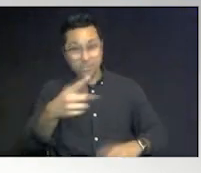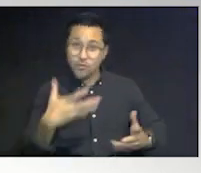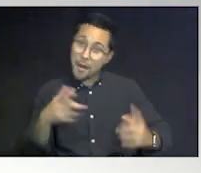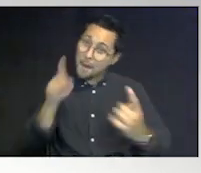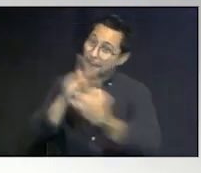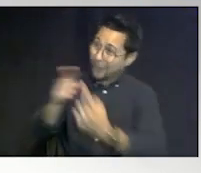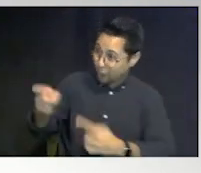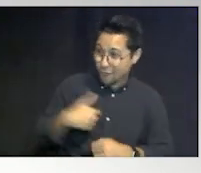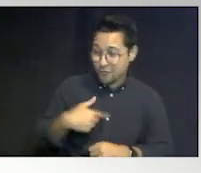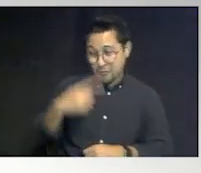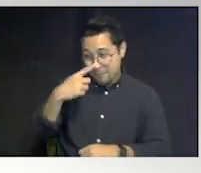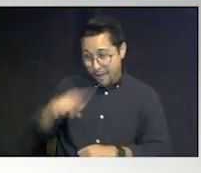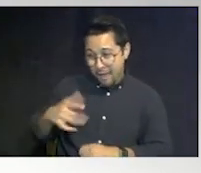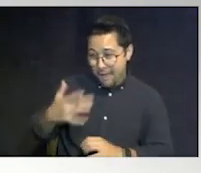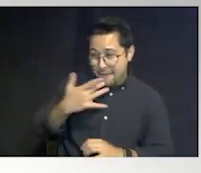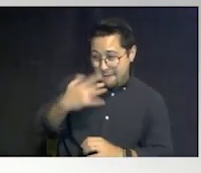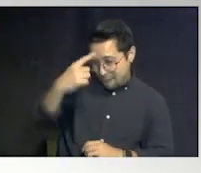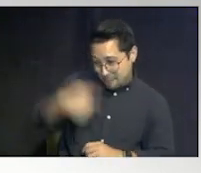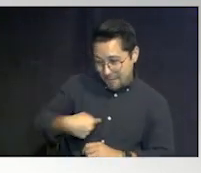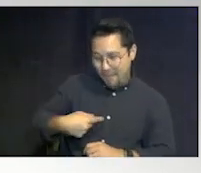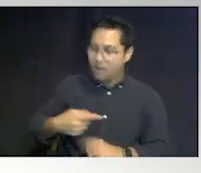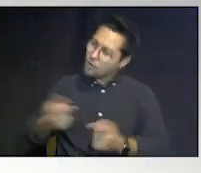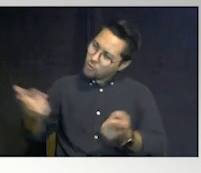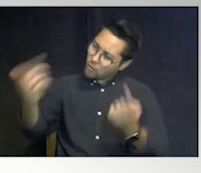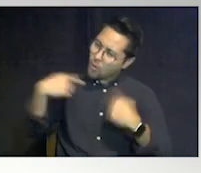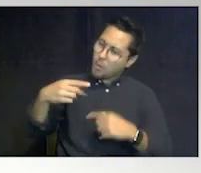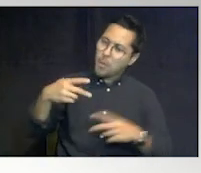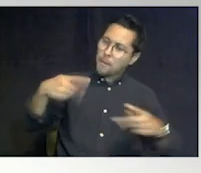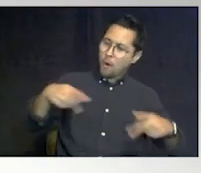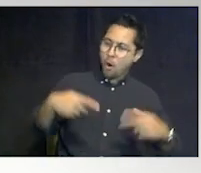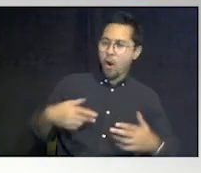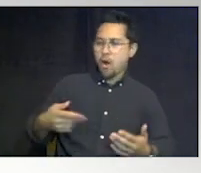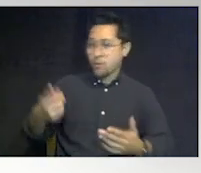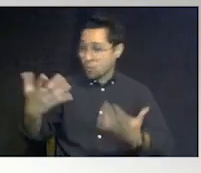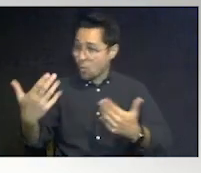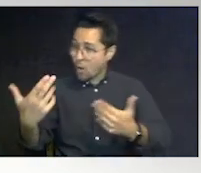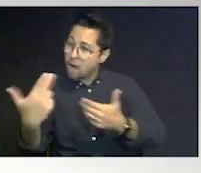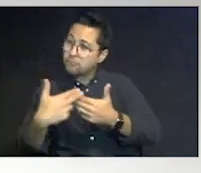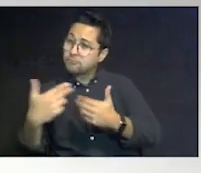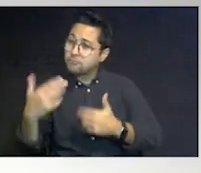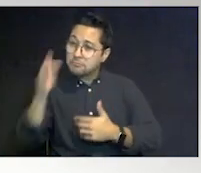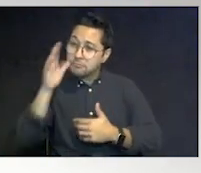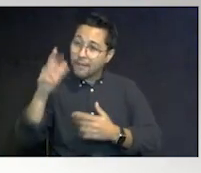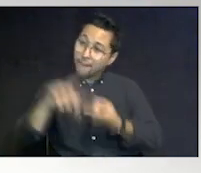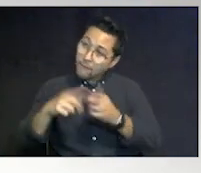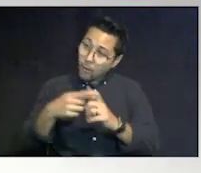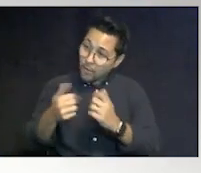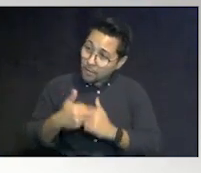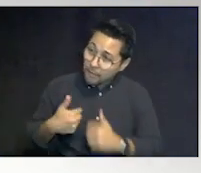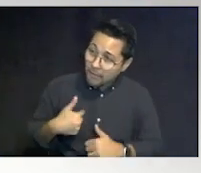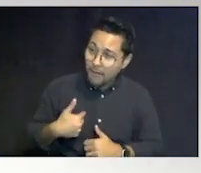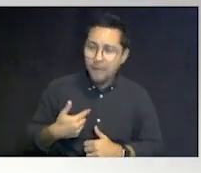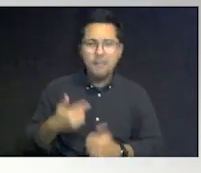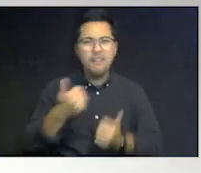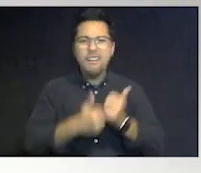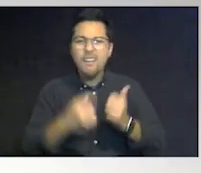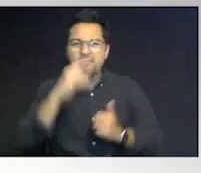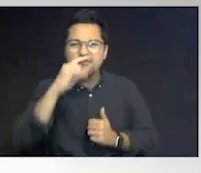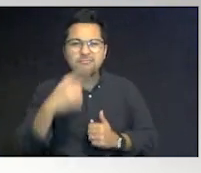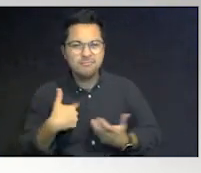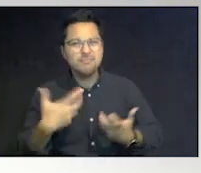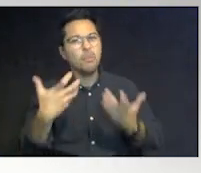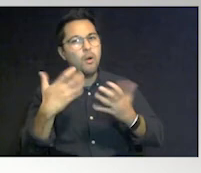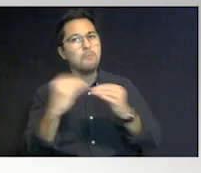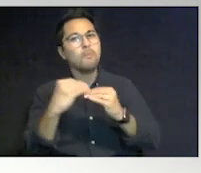favor and I'll get you a hotel? You want to come to the party? You want to be a friend? You want a friend? Every one of our kids wants friends.